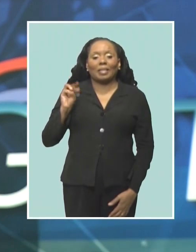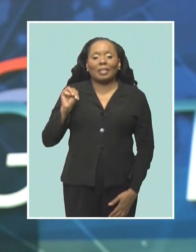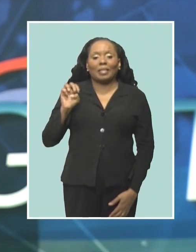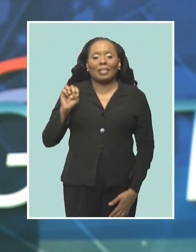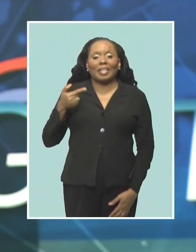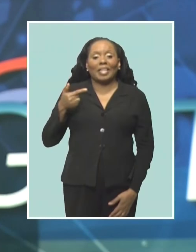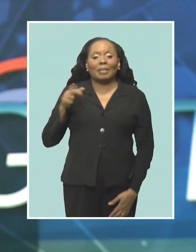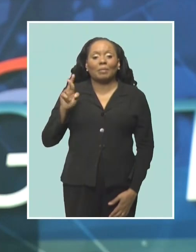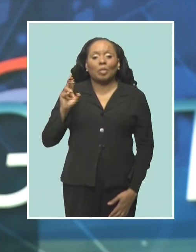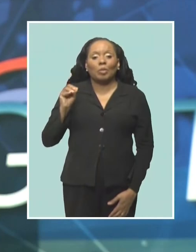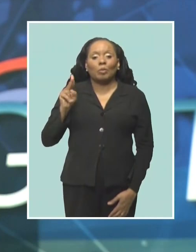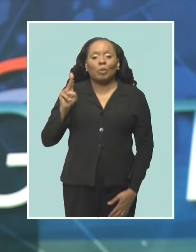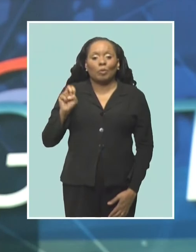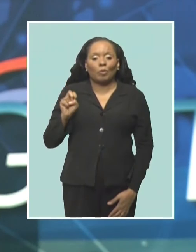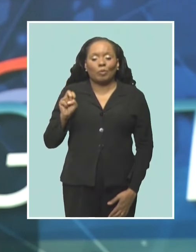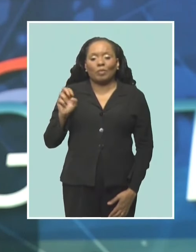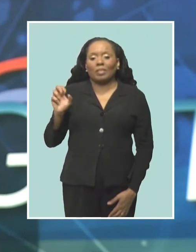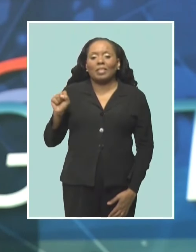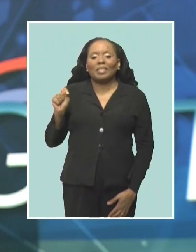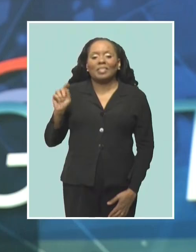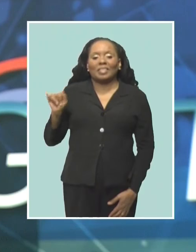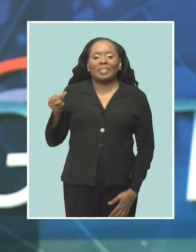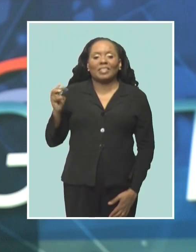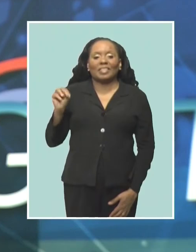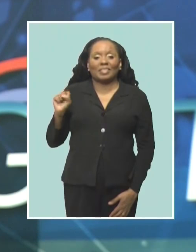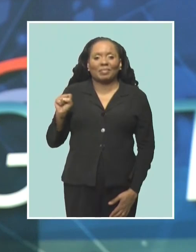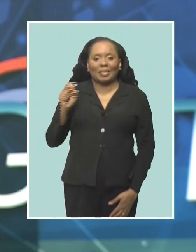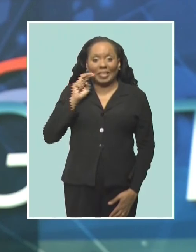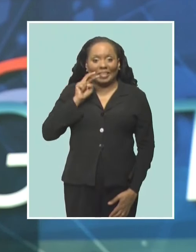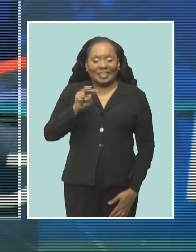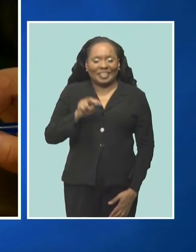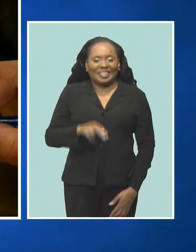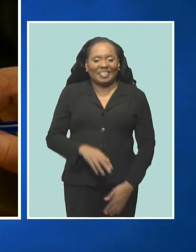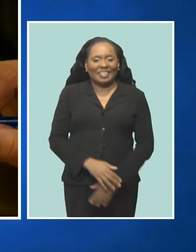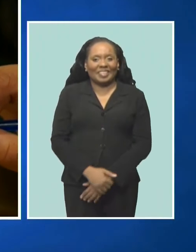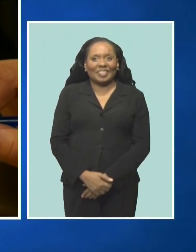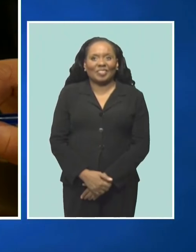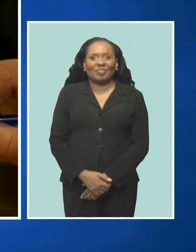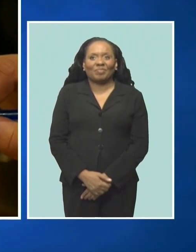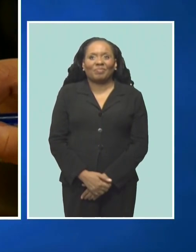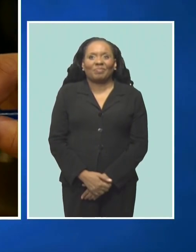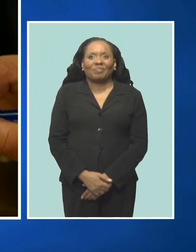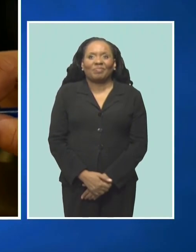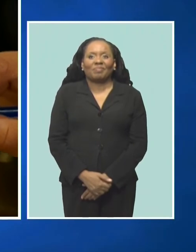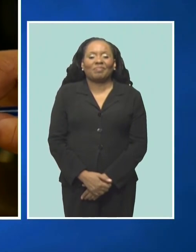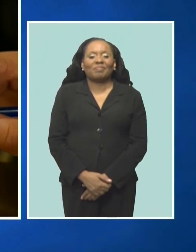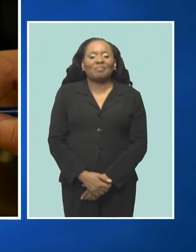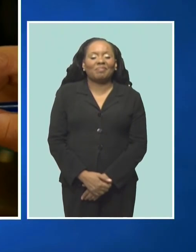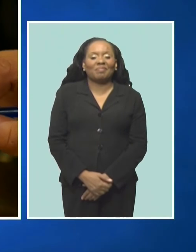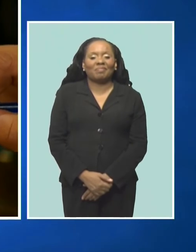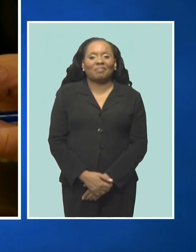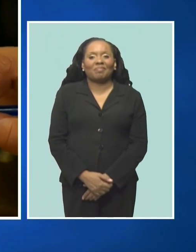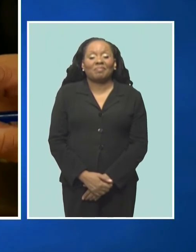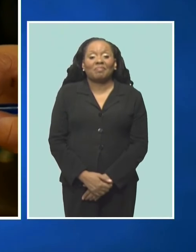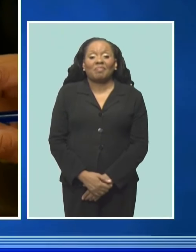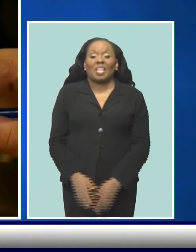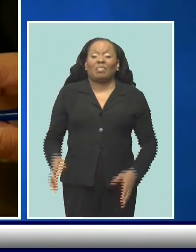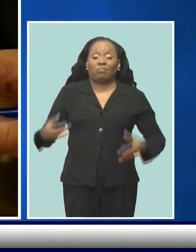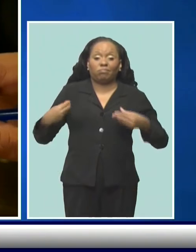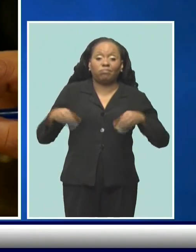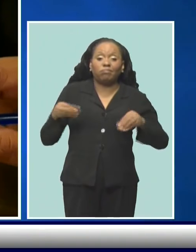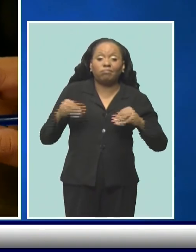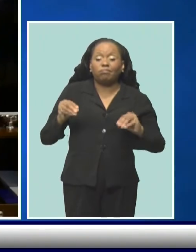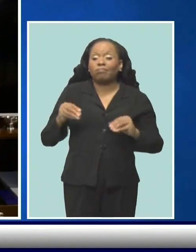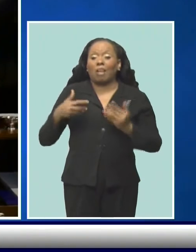Girl St. James. Trevor Thorpe caught up with the artist today. Sales and making effective connections are high on the list